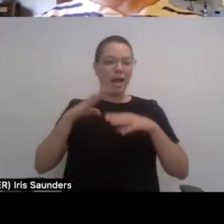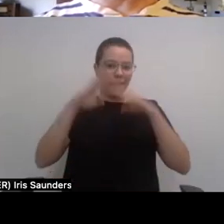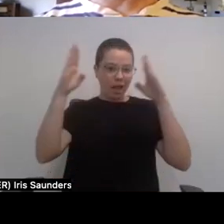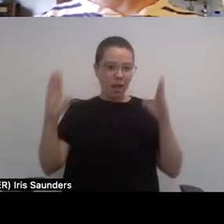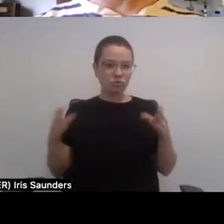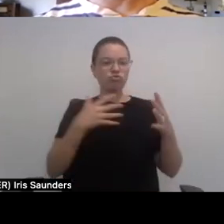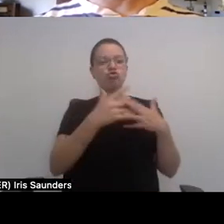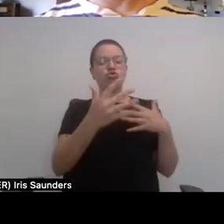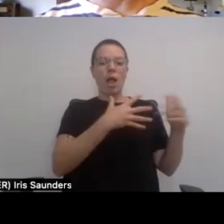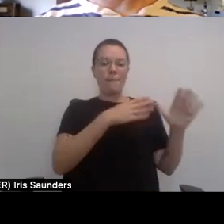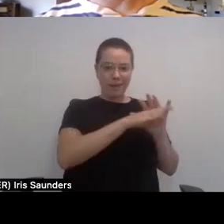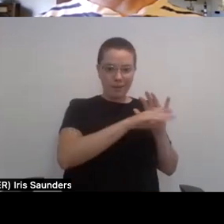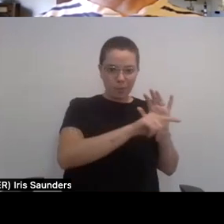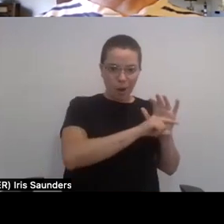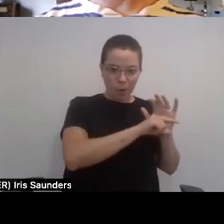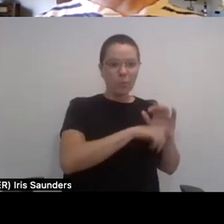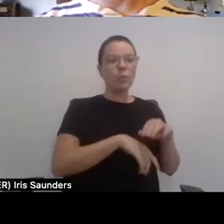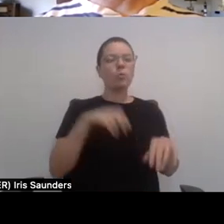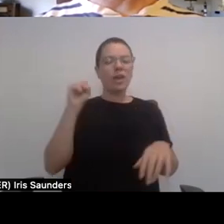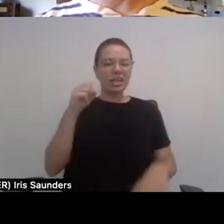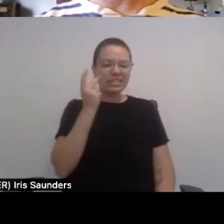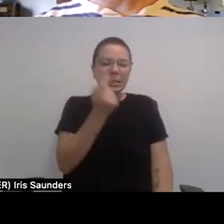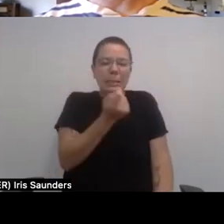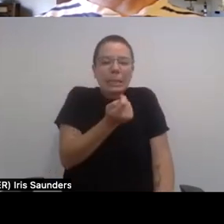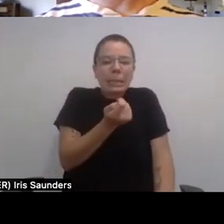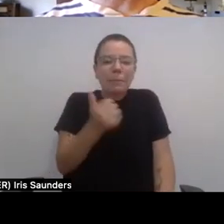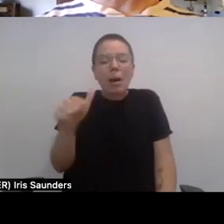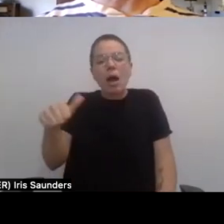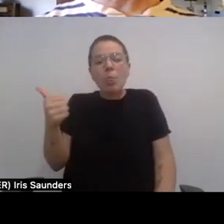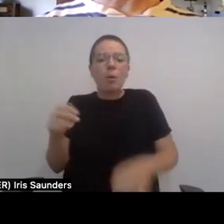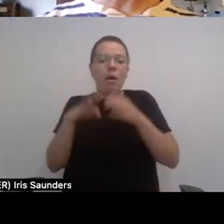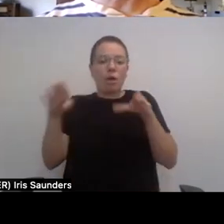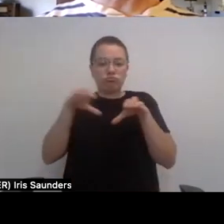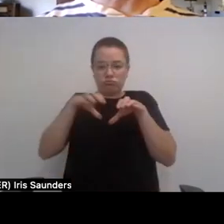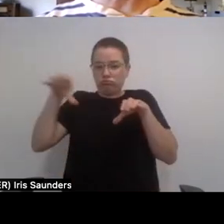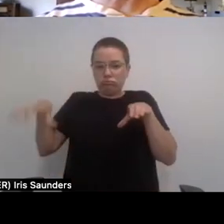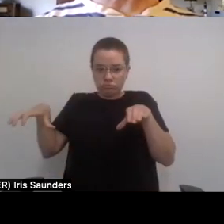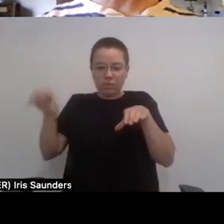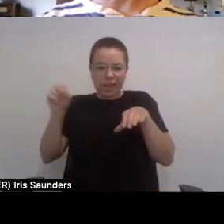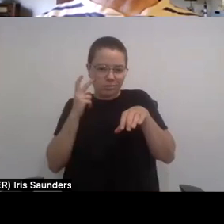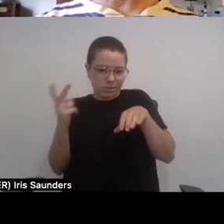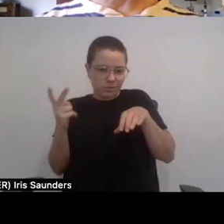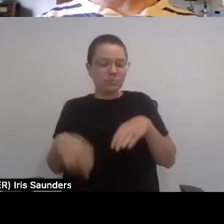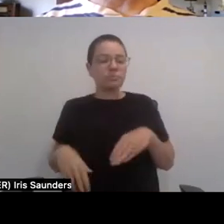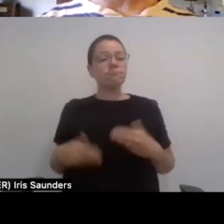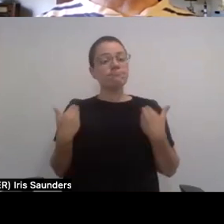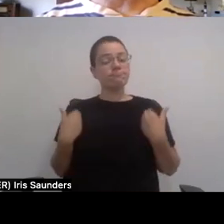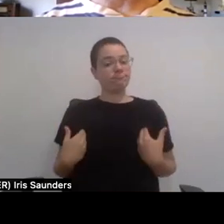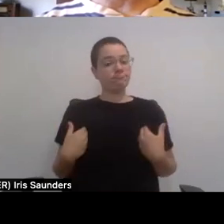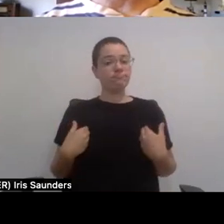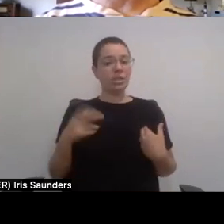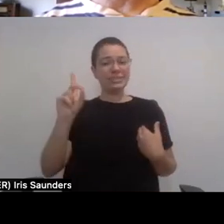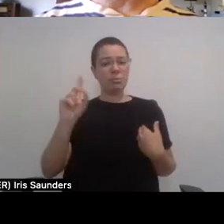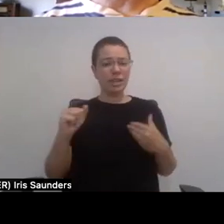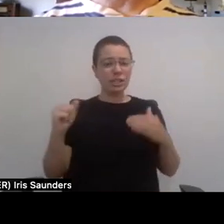background, and you see a little bit of the other houses. So I am a disability justice